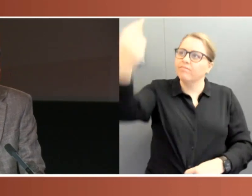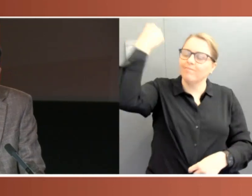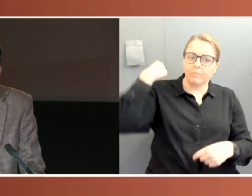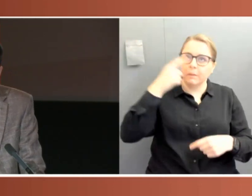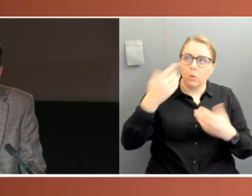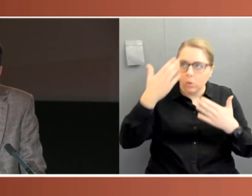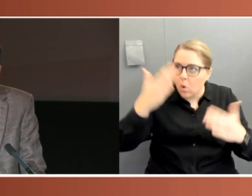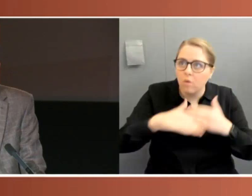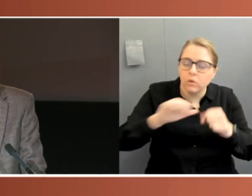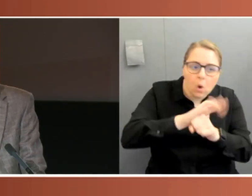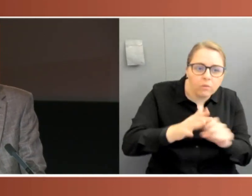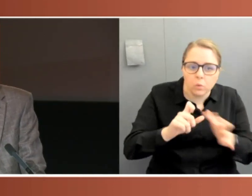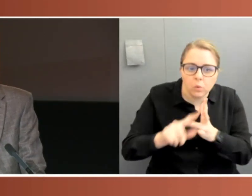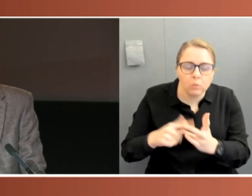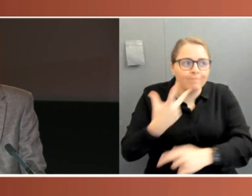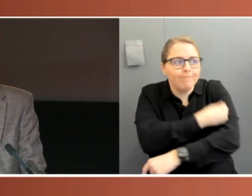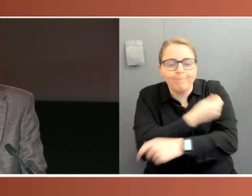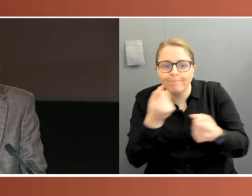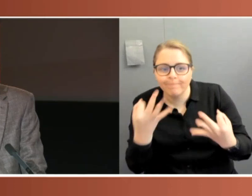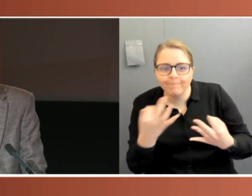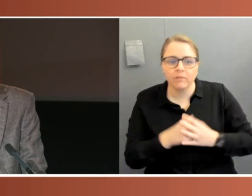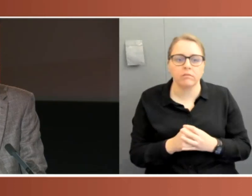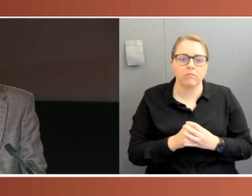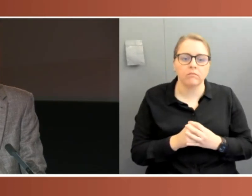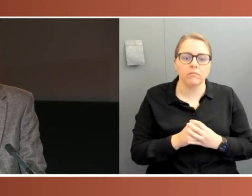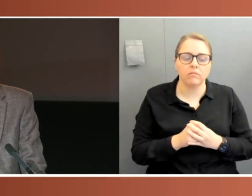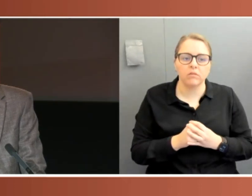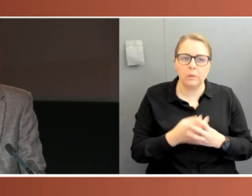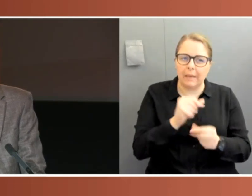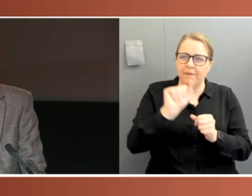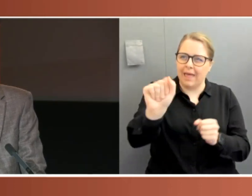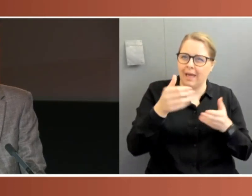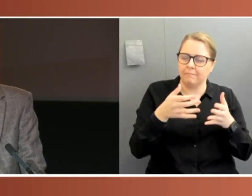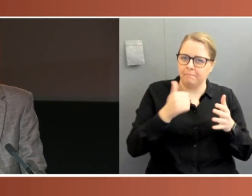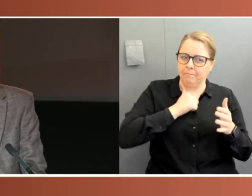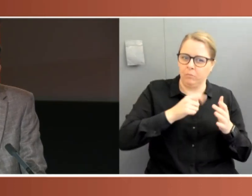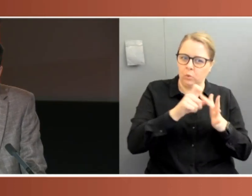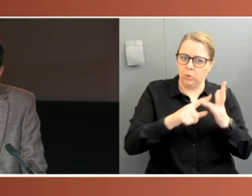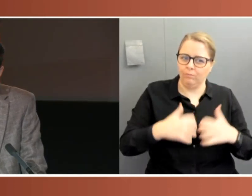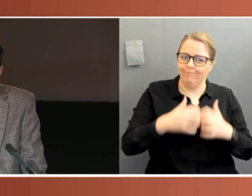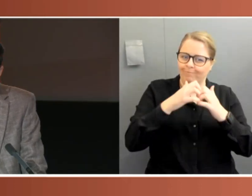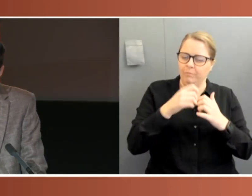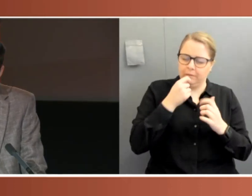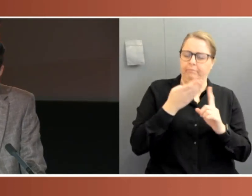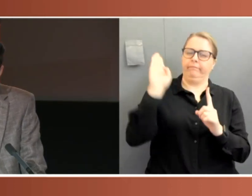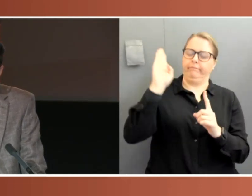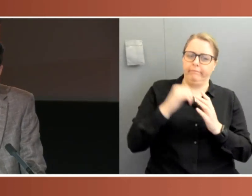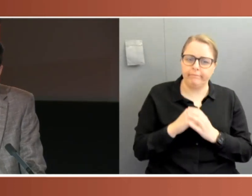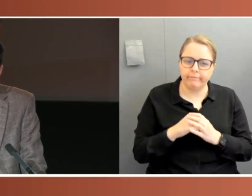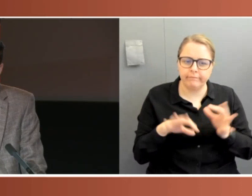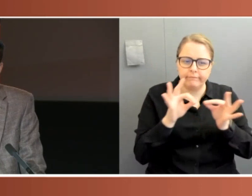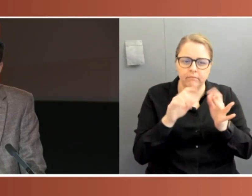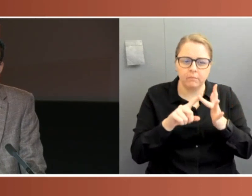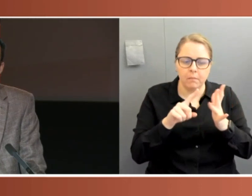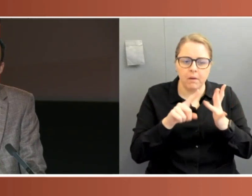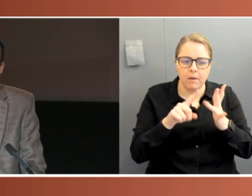overwhelmed health sectors. Sometimes this led to unusual actions. For example, concerned that the Biosecurity Act conferred to Health Minister Greg